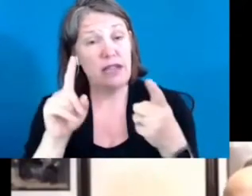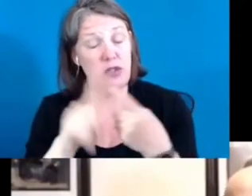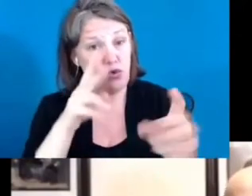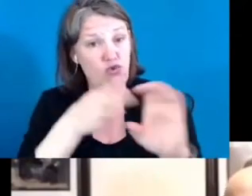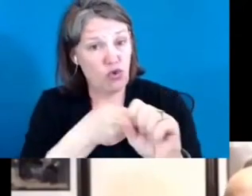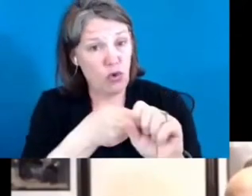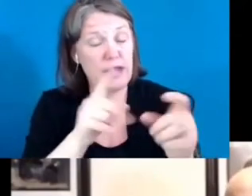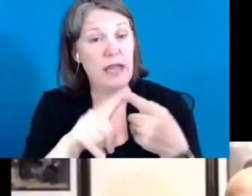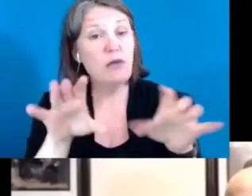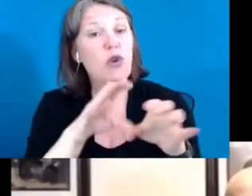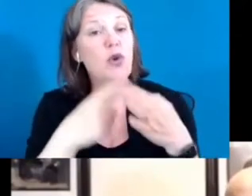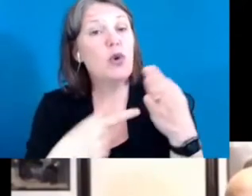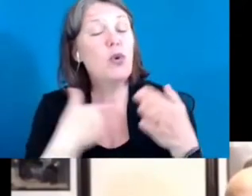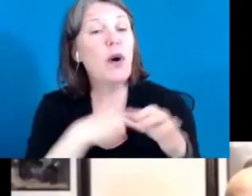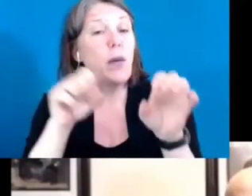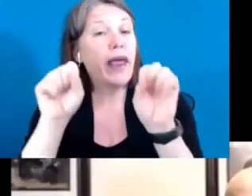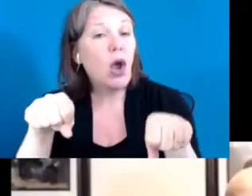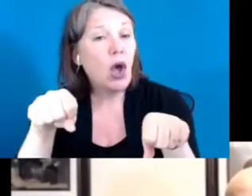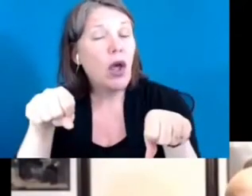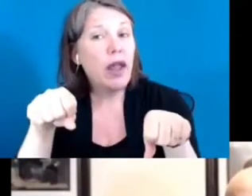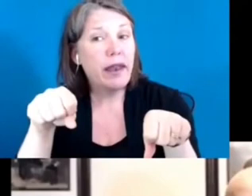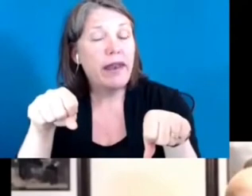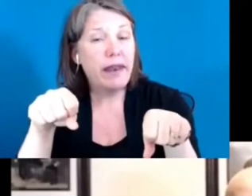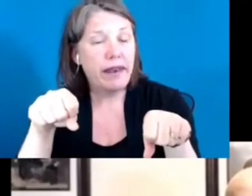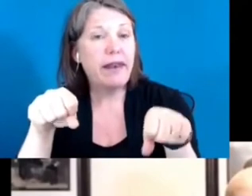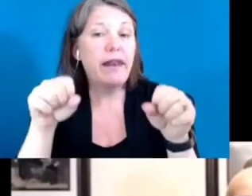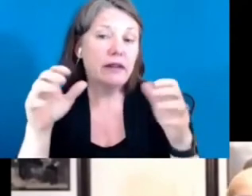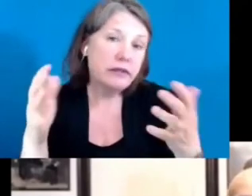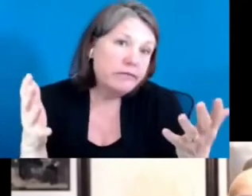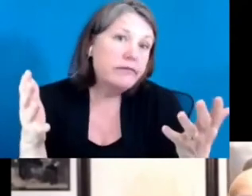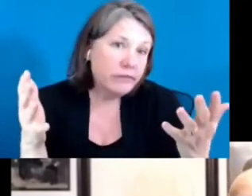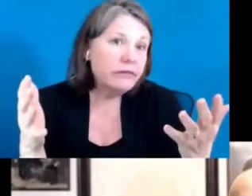In essence, change the future. In essence,